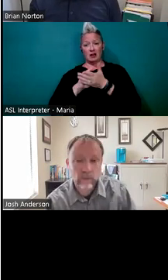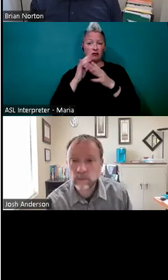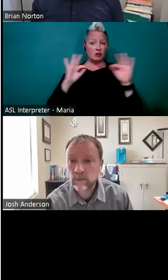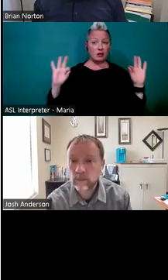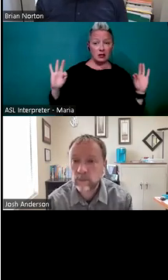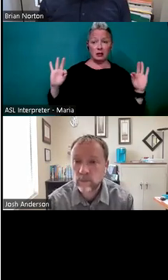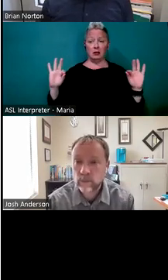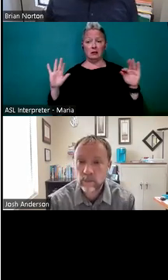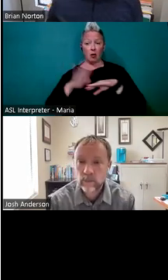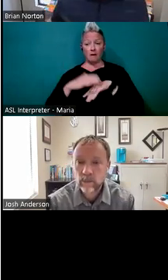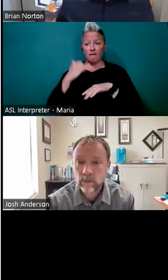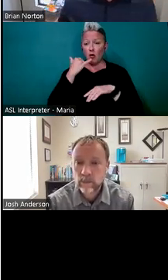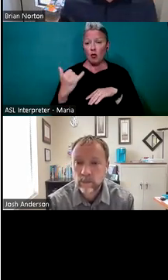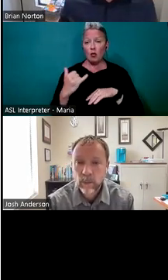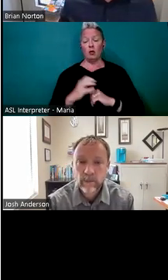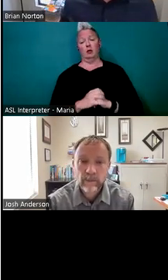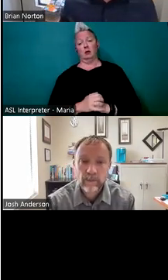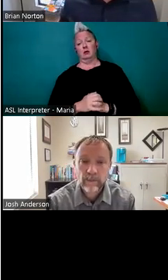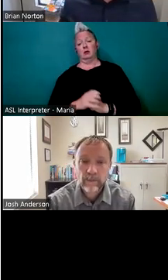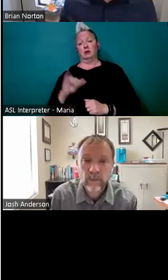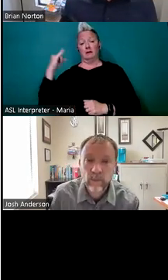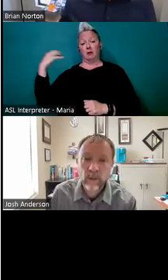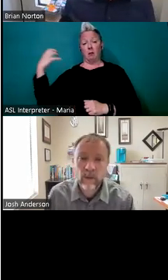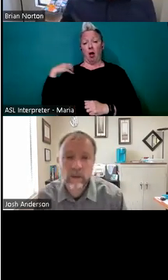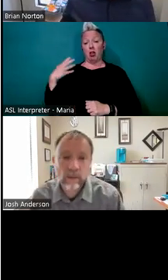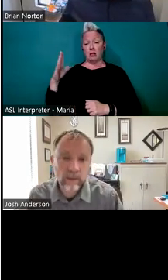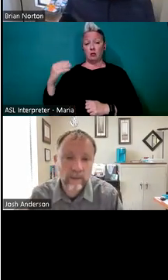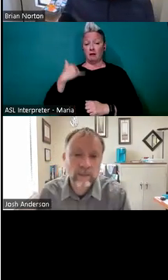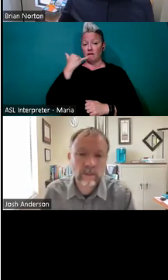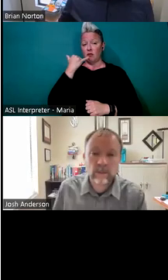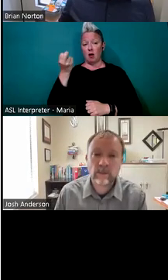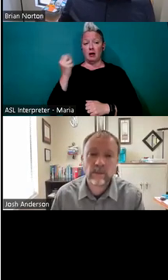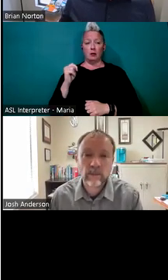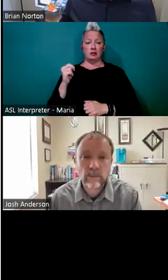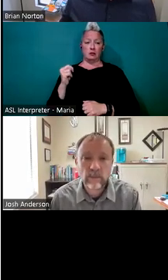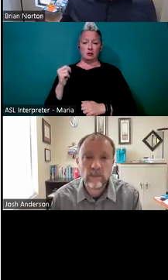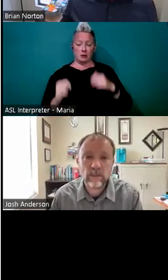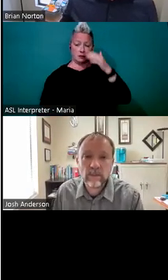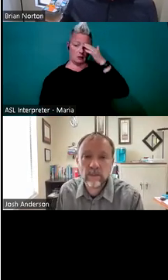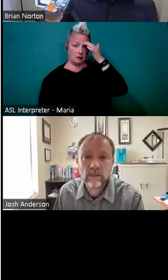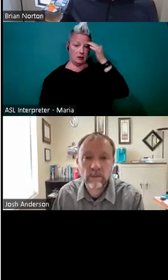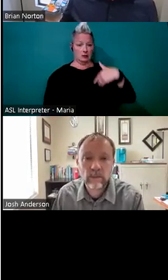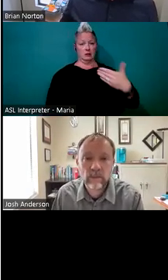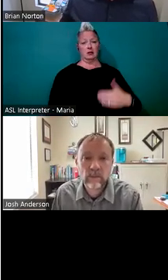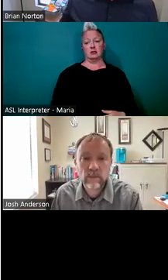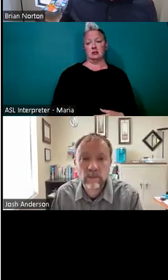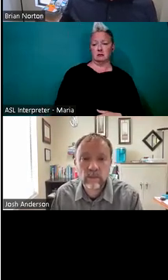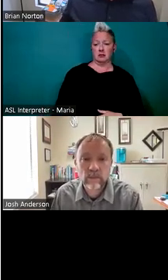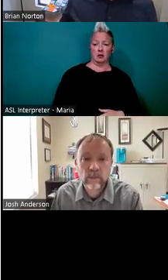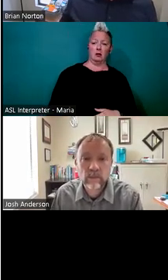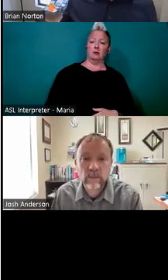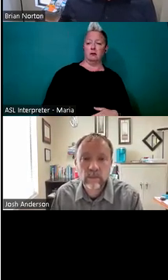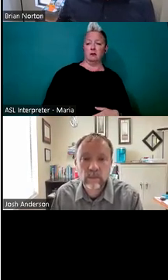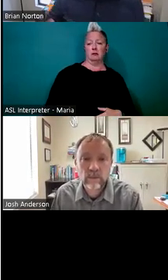It's typically on your phones. Um, if your employer allows you to have your phone on you, that's a great way to help with interpersonal communication. Um, I think